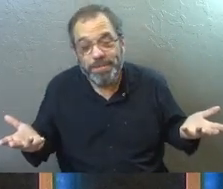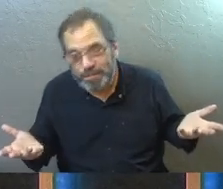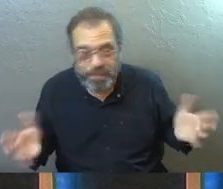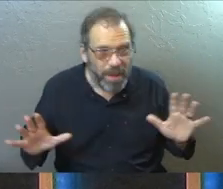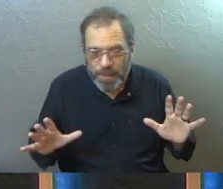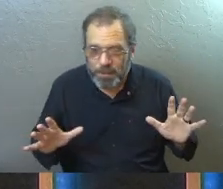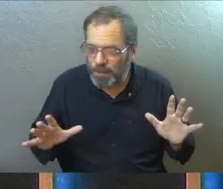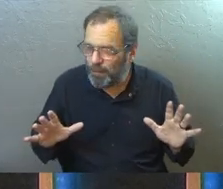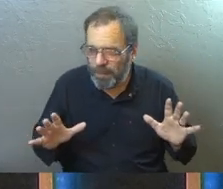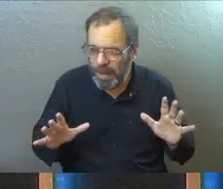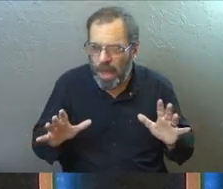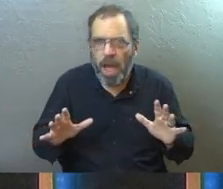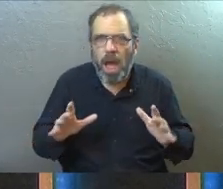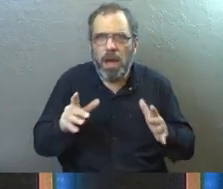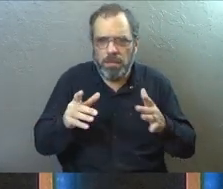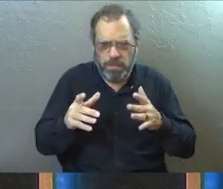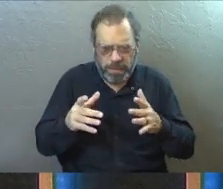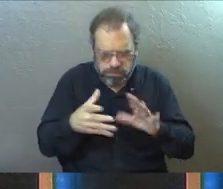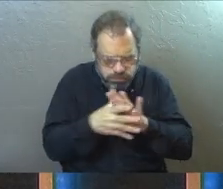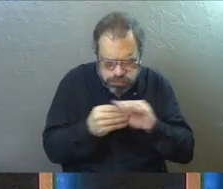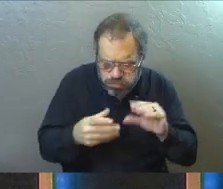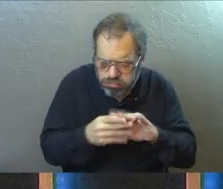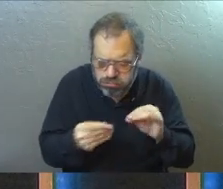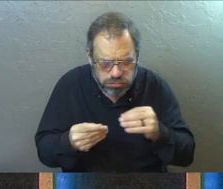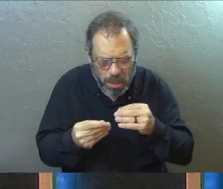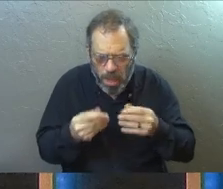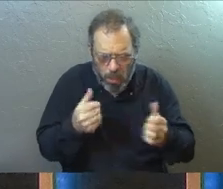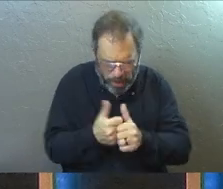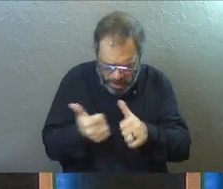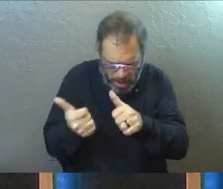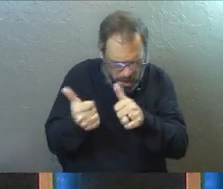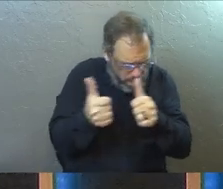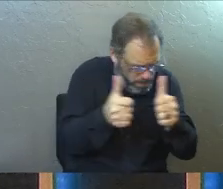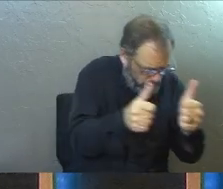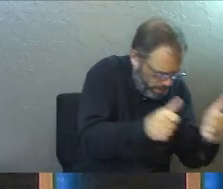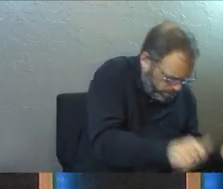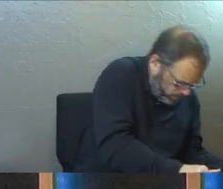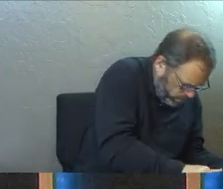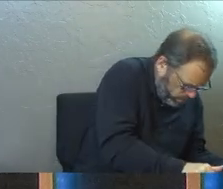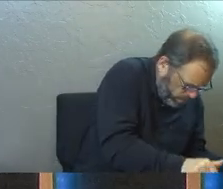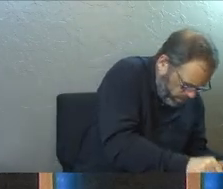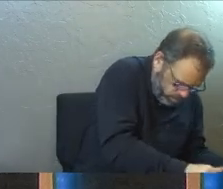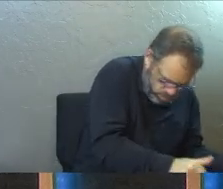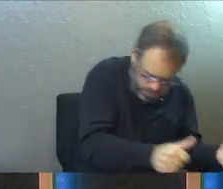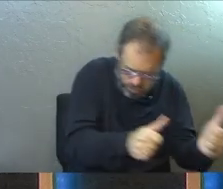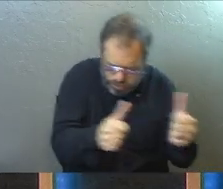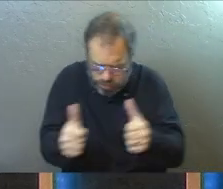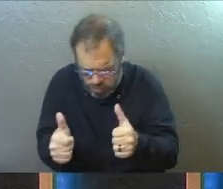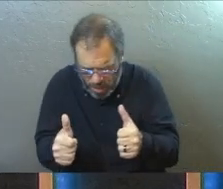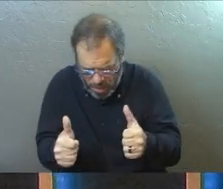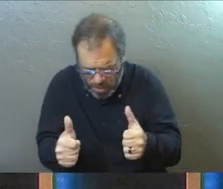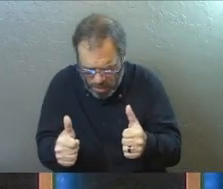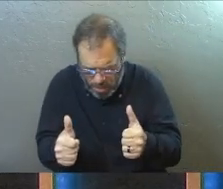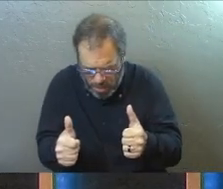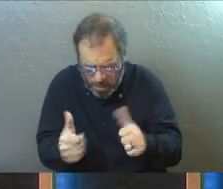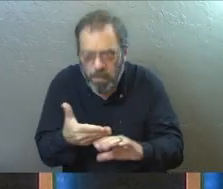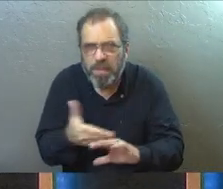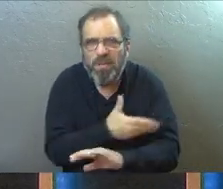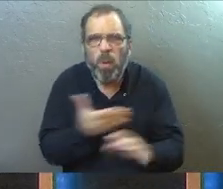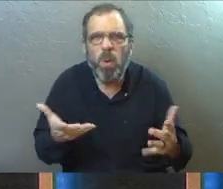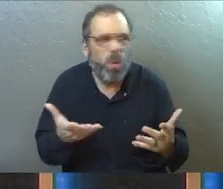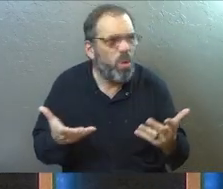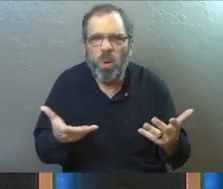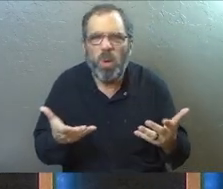Like, what kind of interchange has happened because of baptism? How are we on a different footing post-baptism than we were